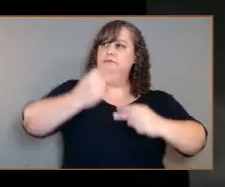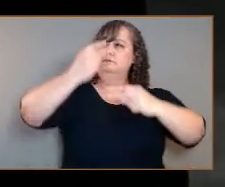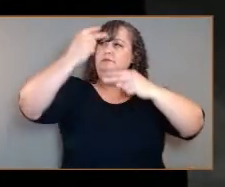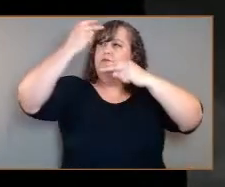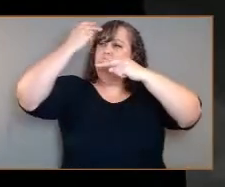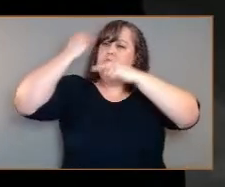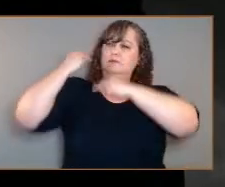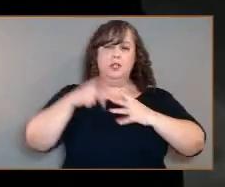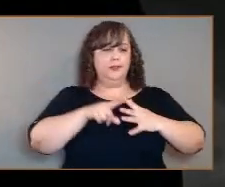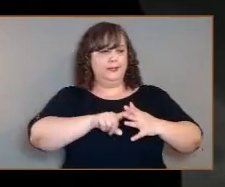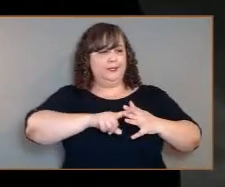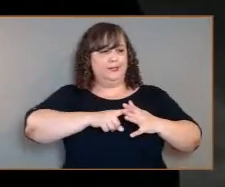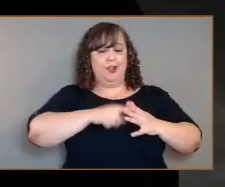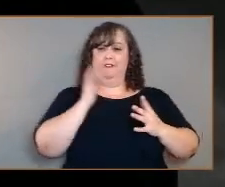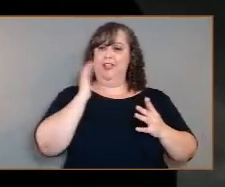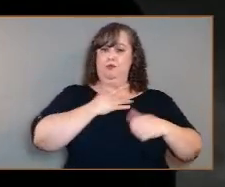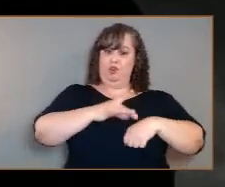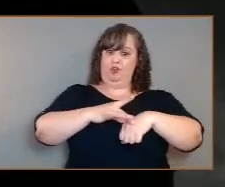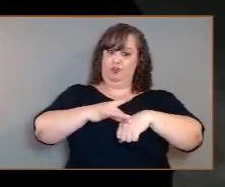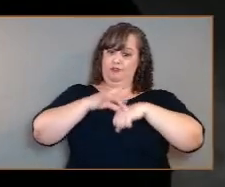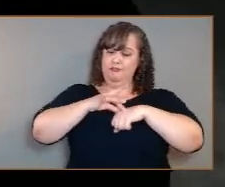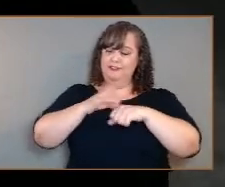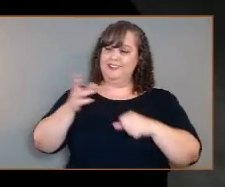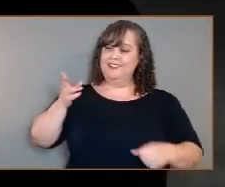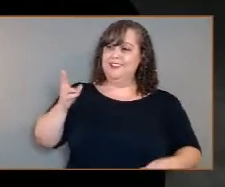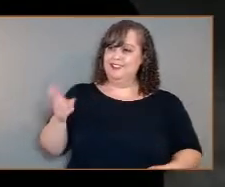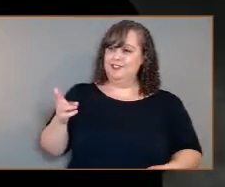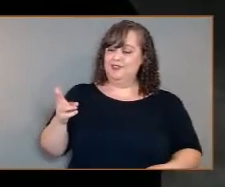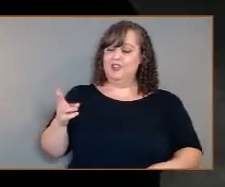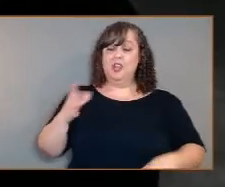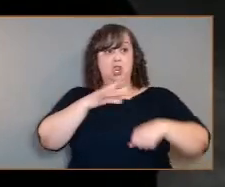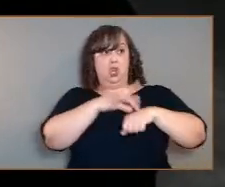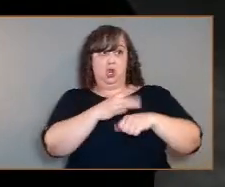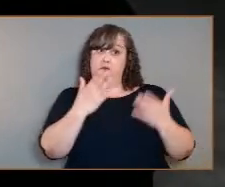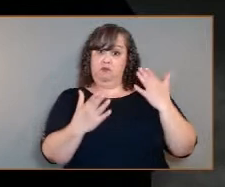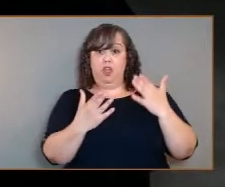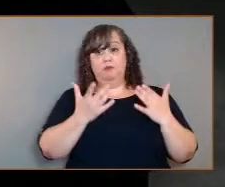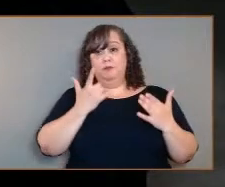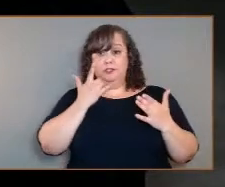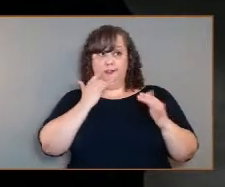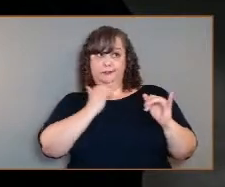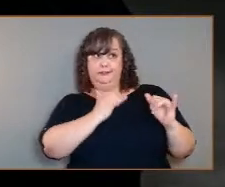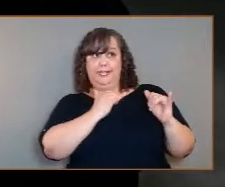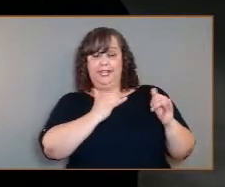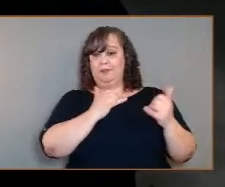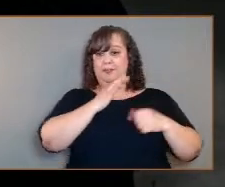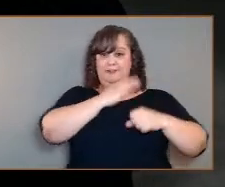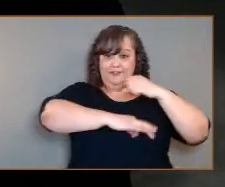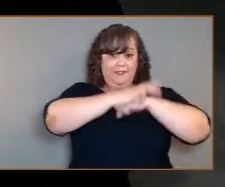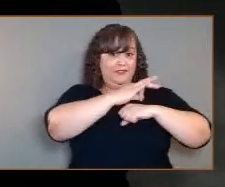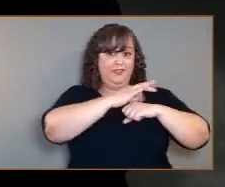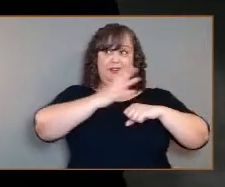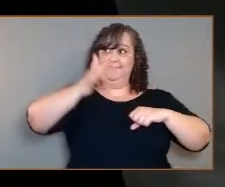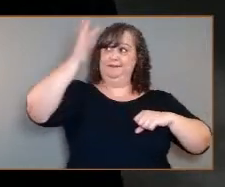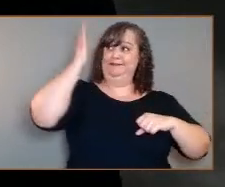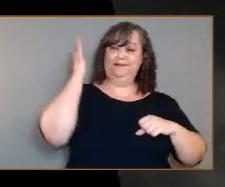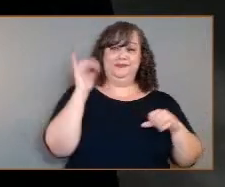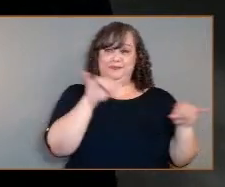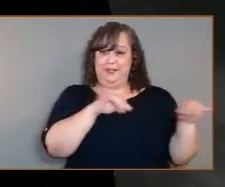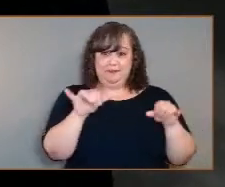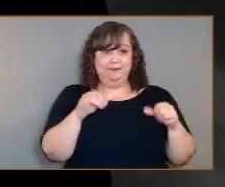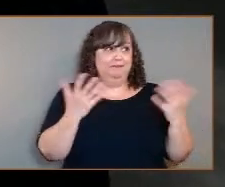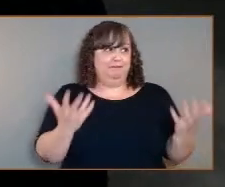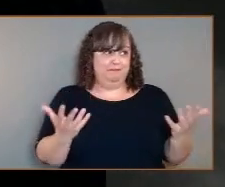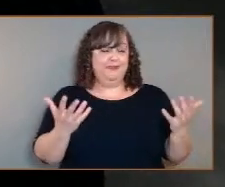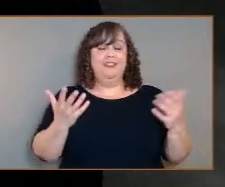Earth's history. Earth probably looked a lot like this, as well as Venus in its early days. And the